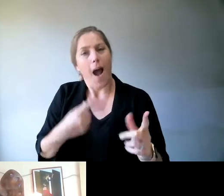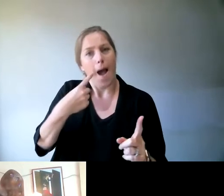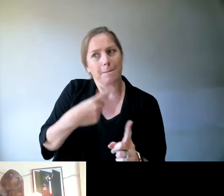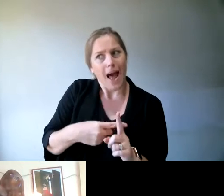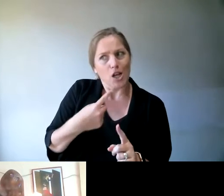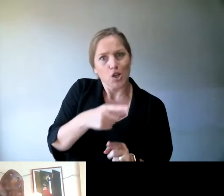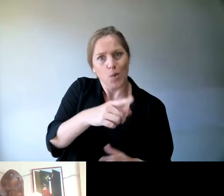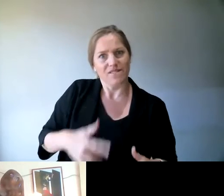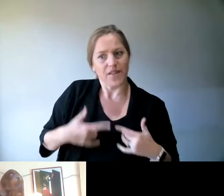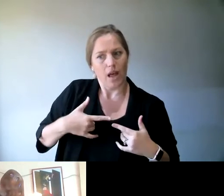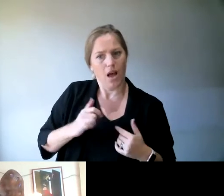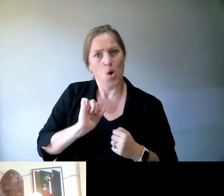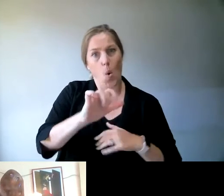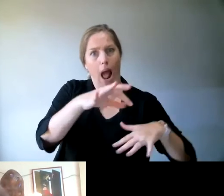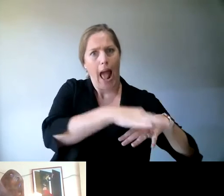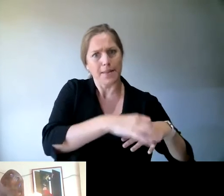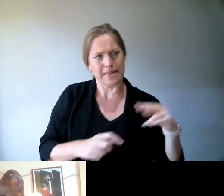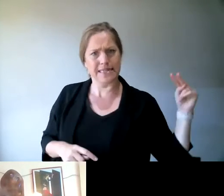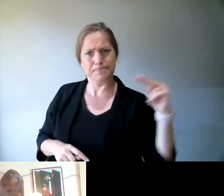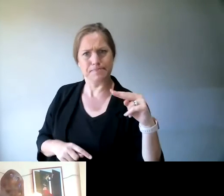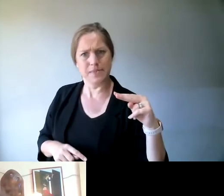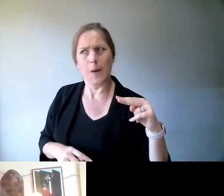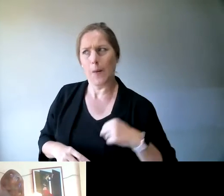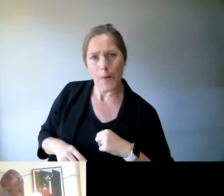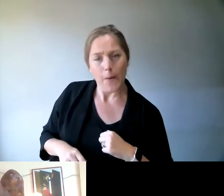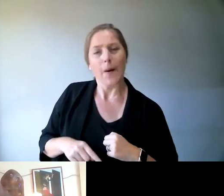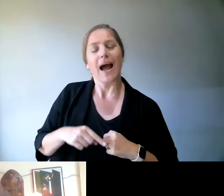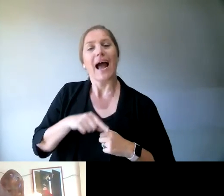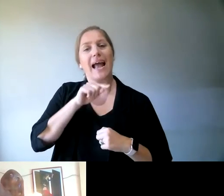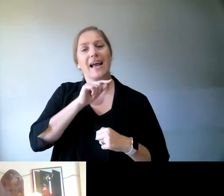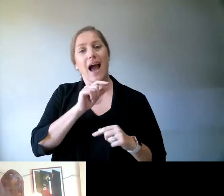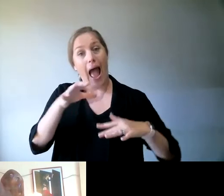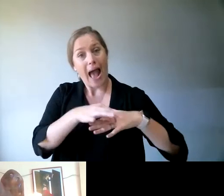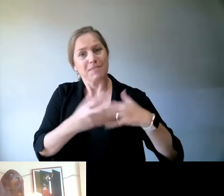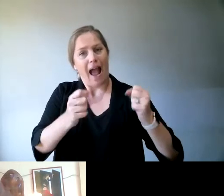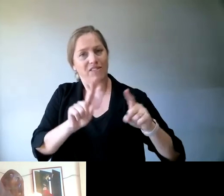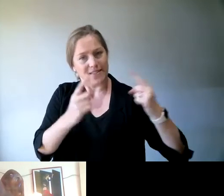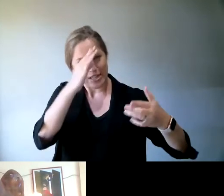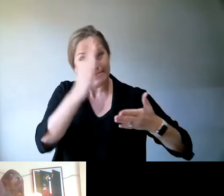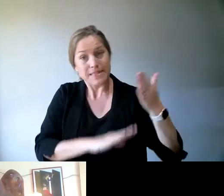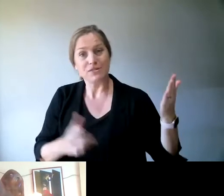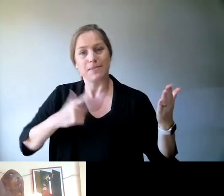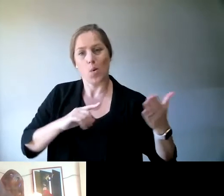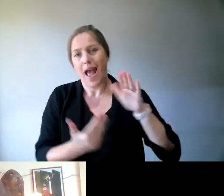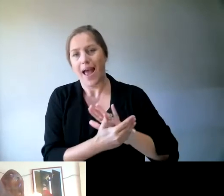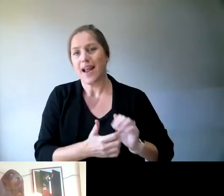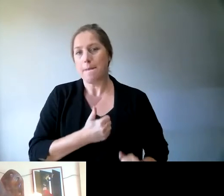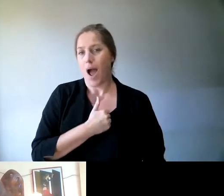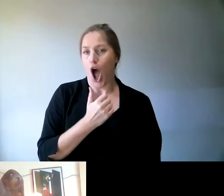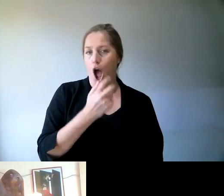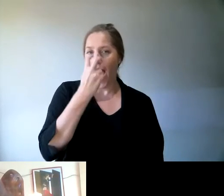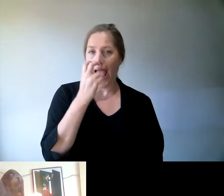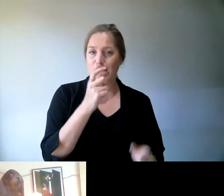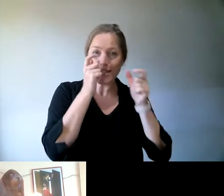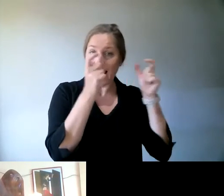then seeing your husband's experience because he's under my age care. So, knowing that there's still so many people with